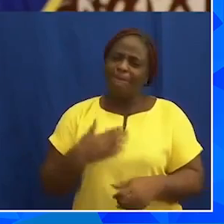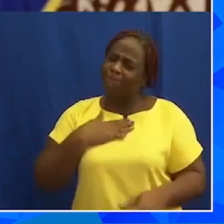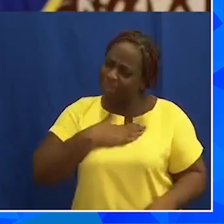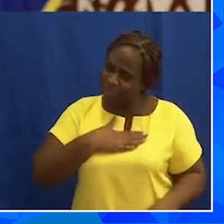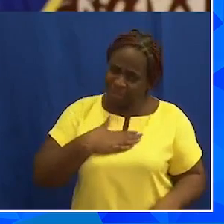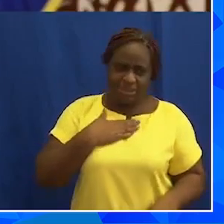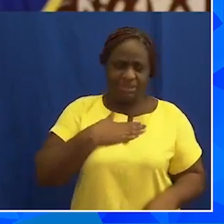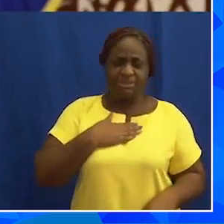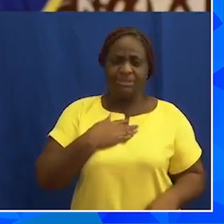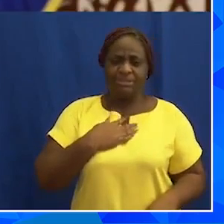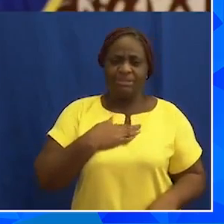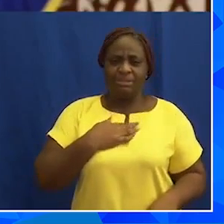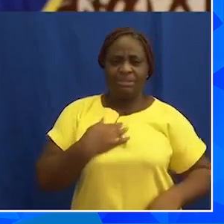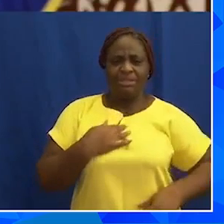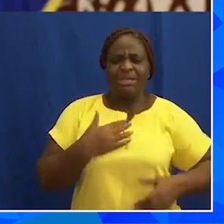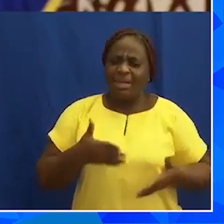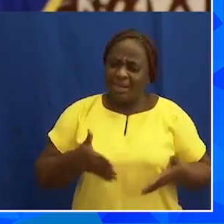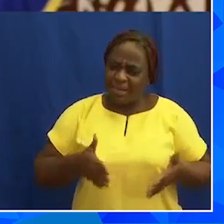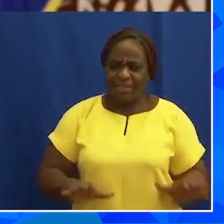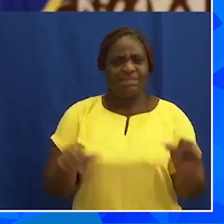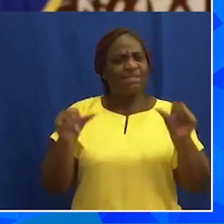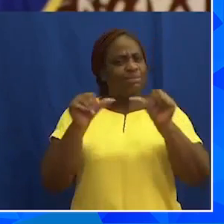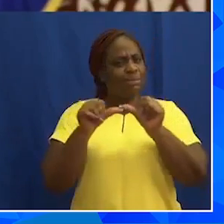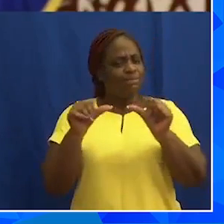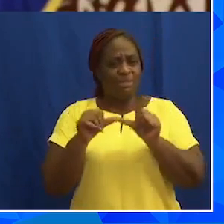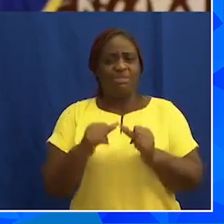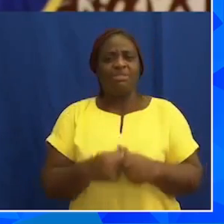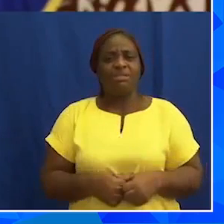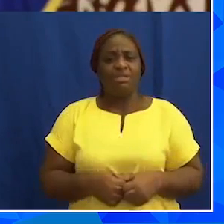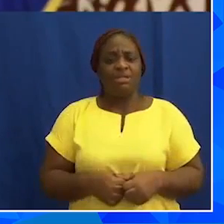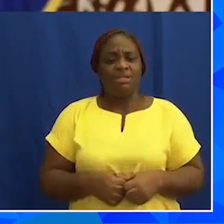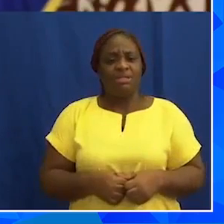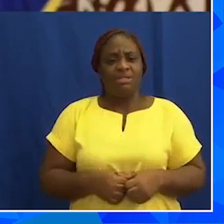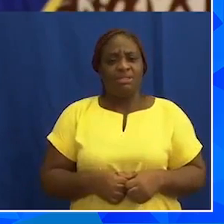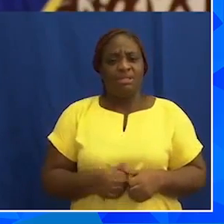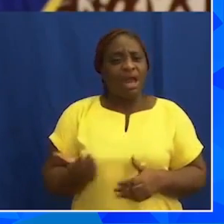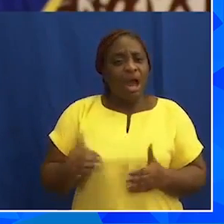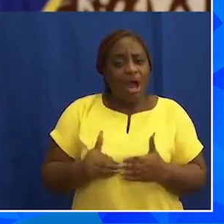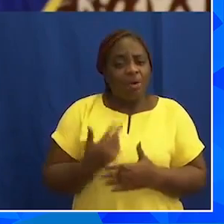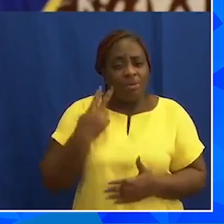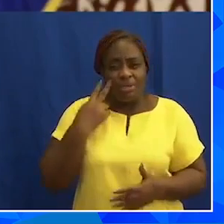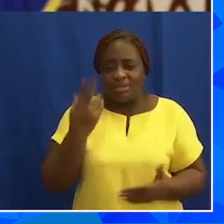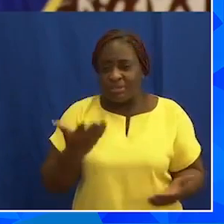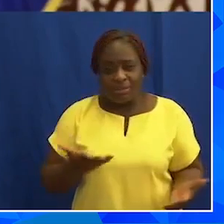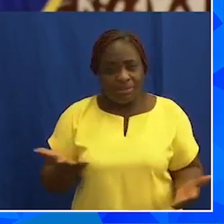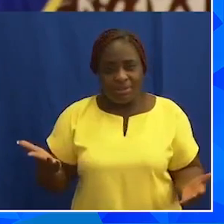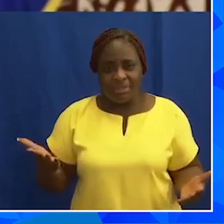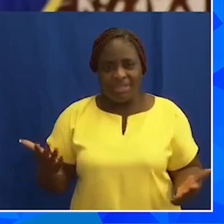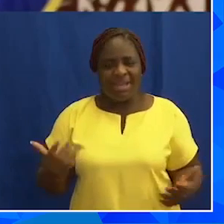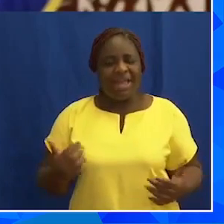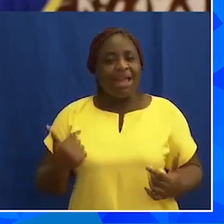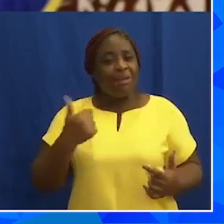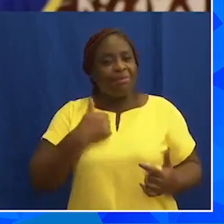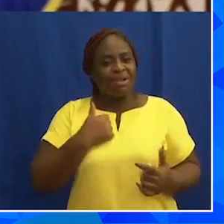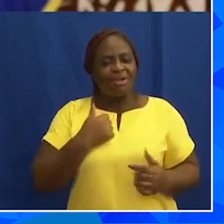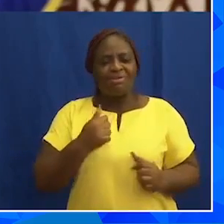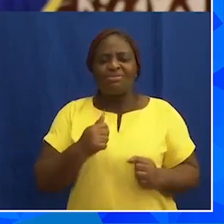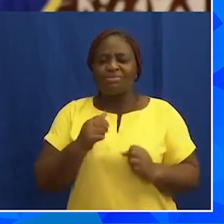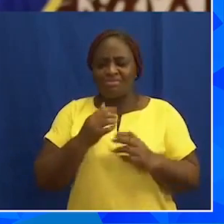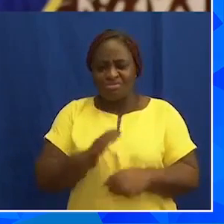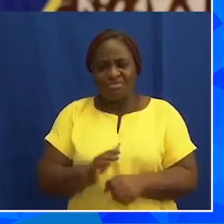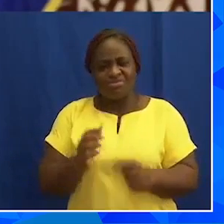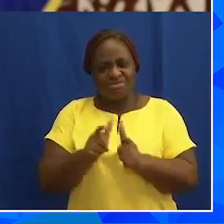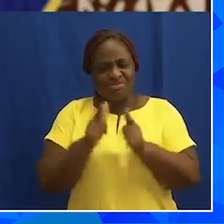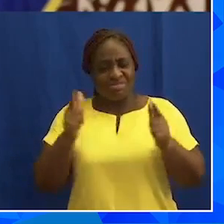Please, let us be measured in the margins we seek. I have great respect and admiration